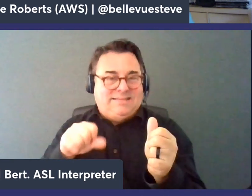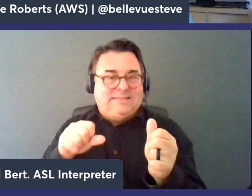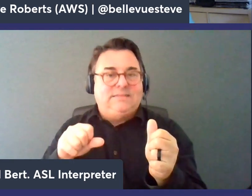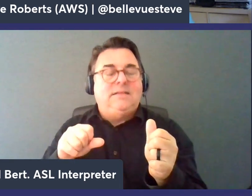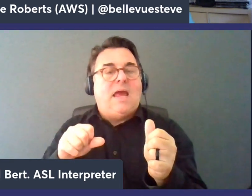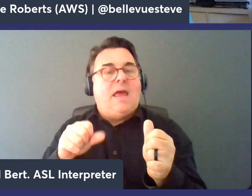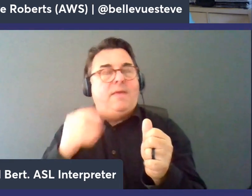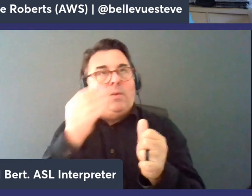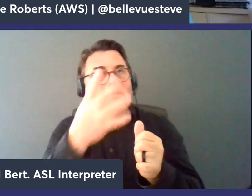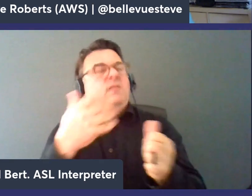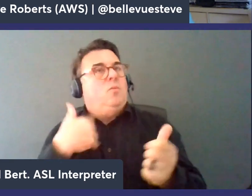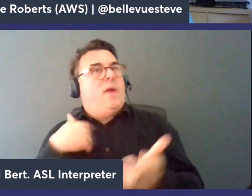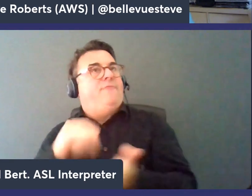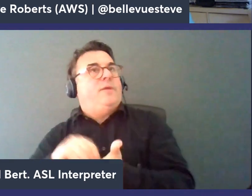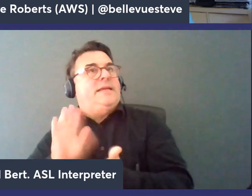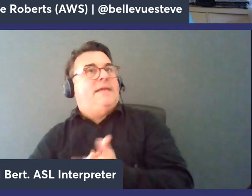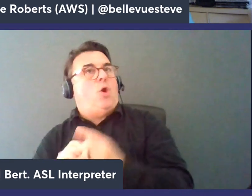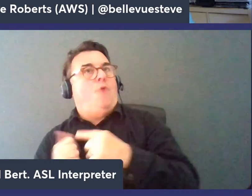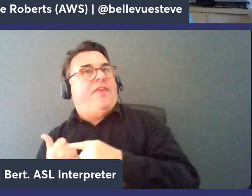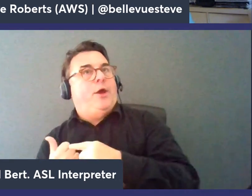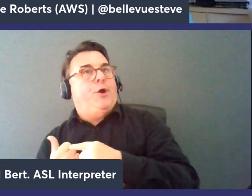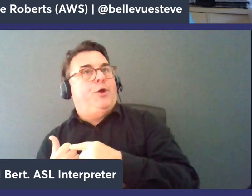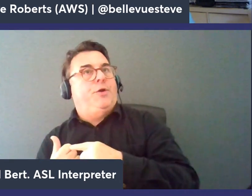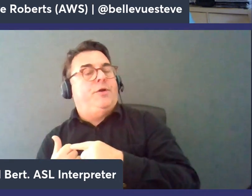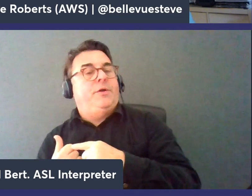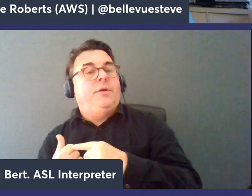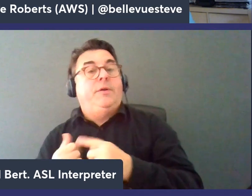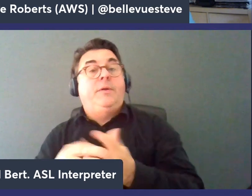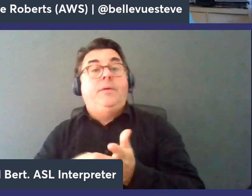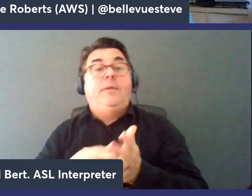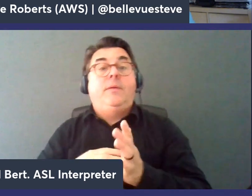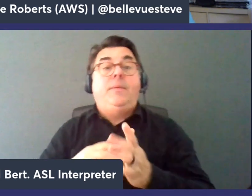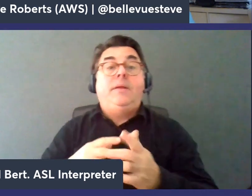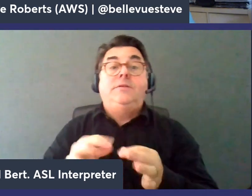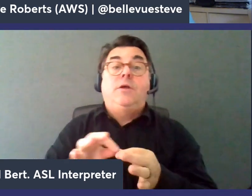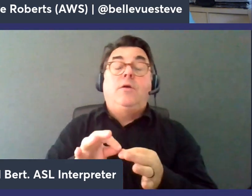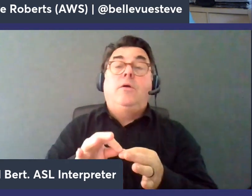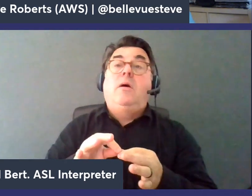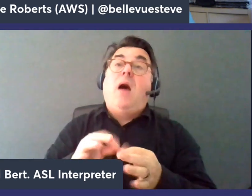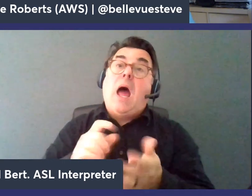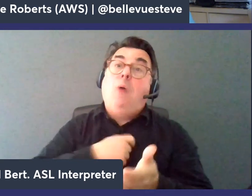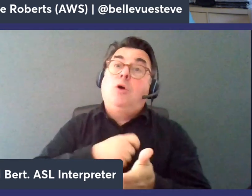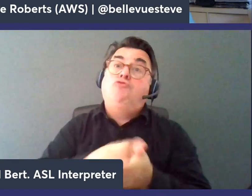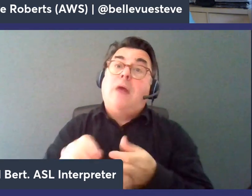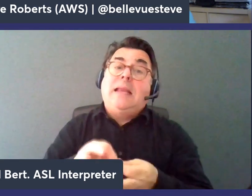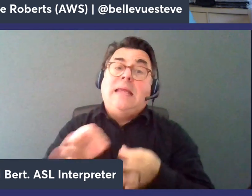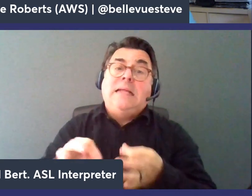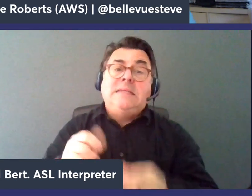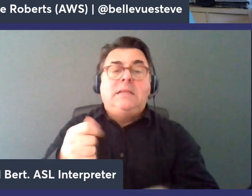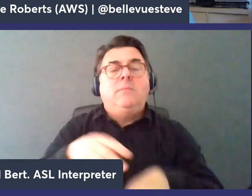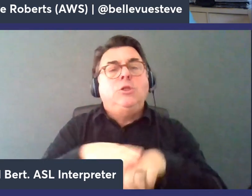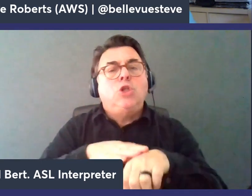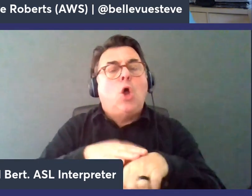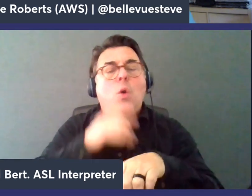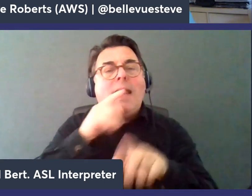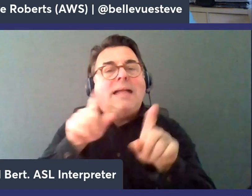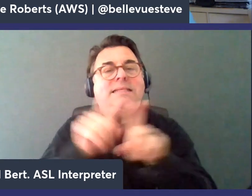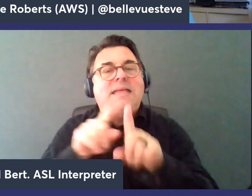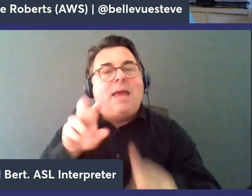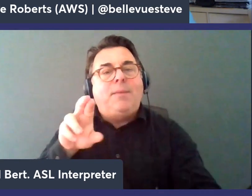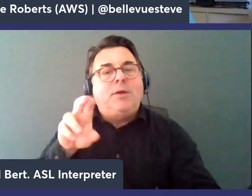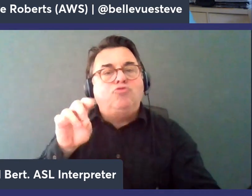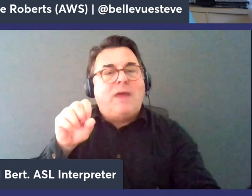acknowledged back to the client which means uh you know our late right latency is somewhat slower right than our traditional redis where